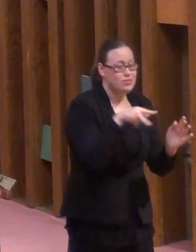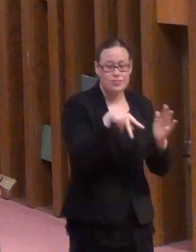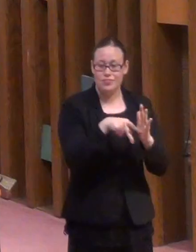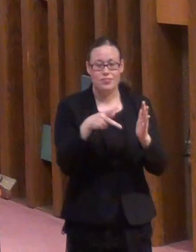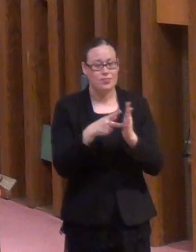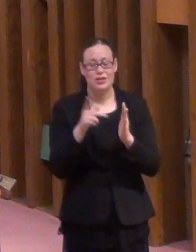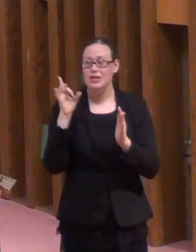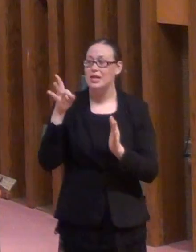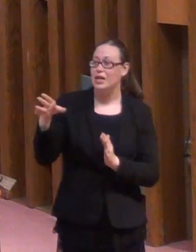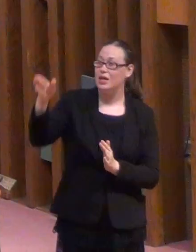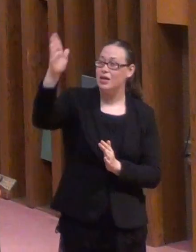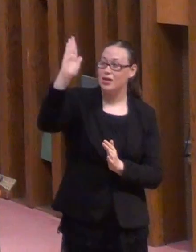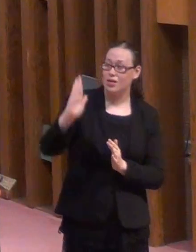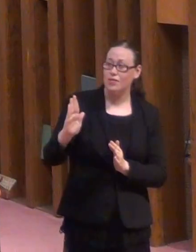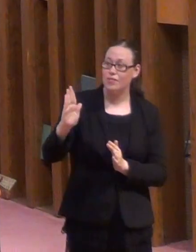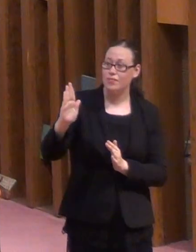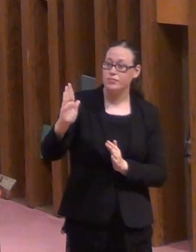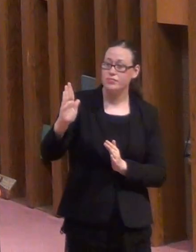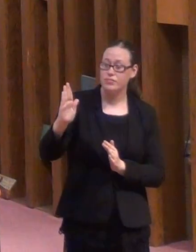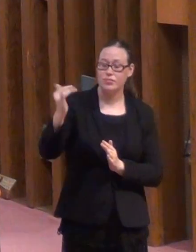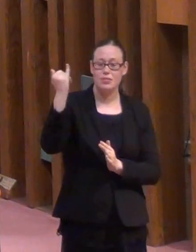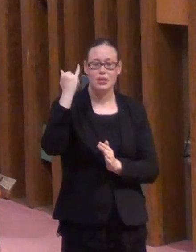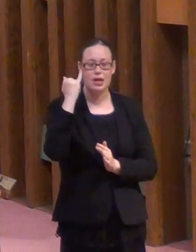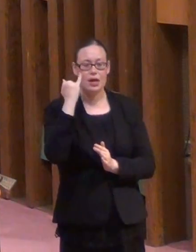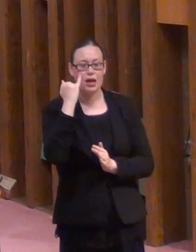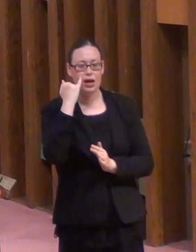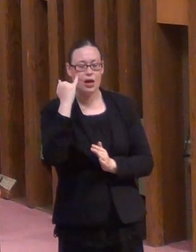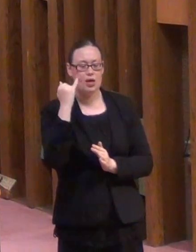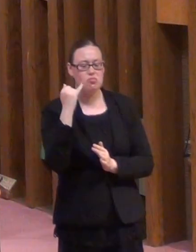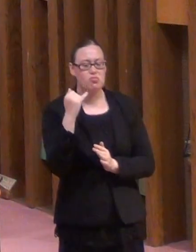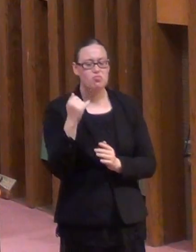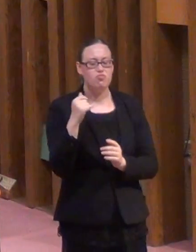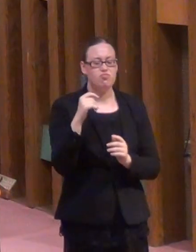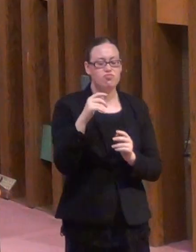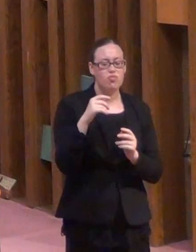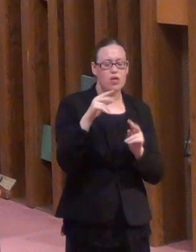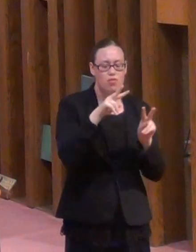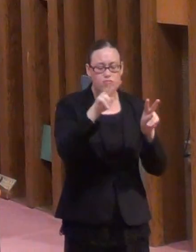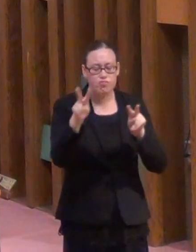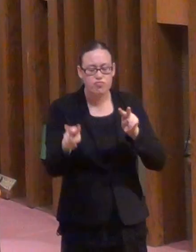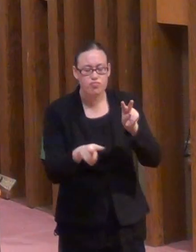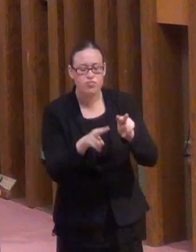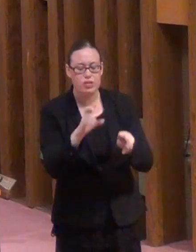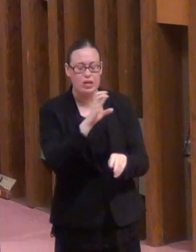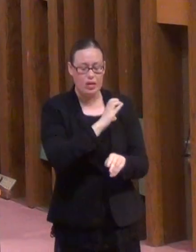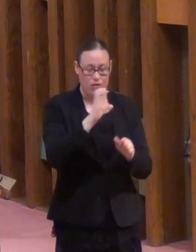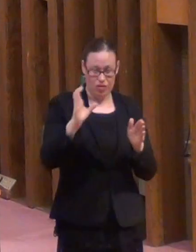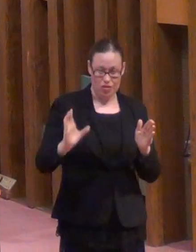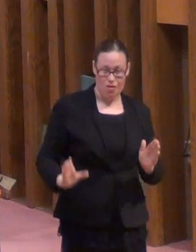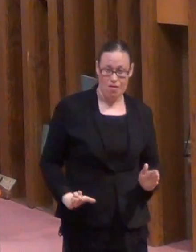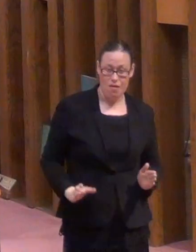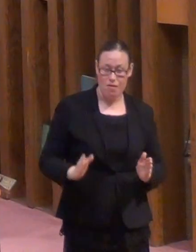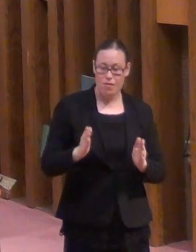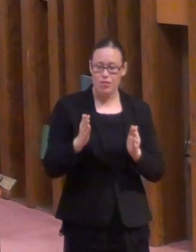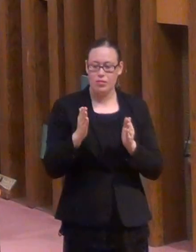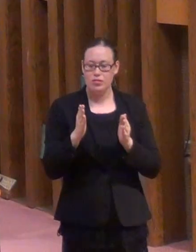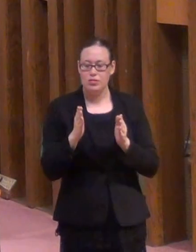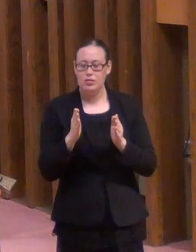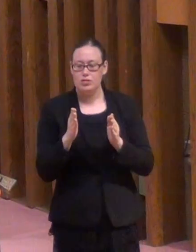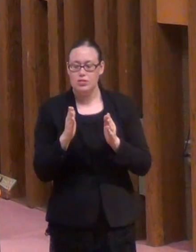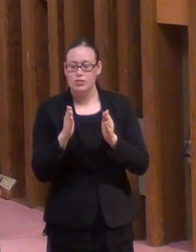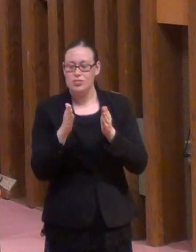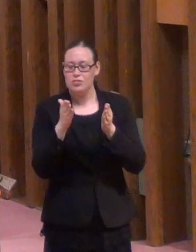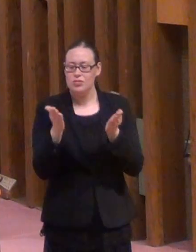I find that among church members and church folk that we're not often guilty of